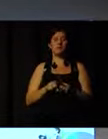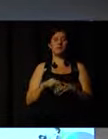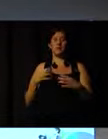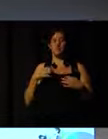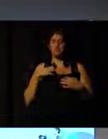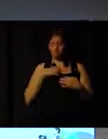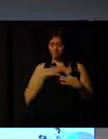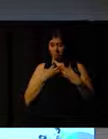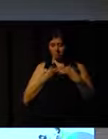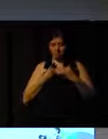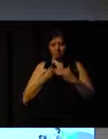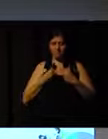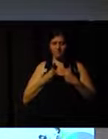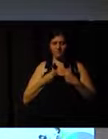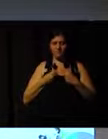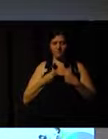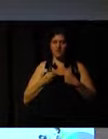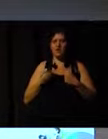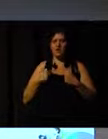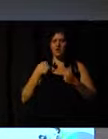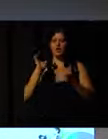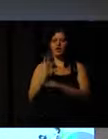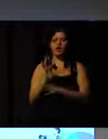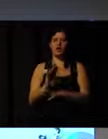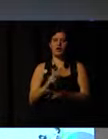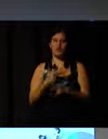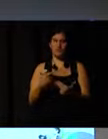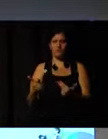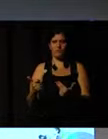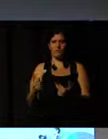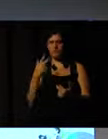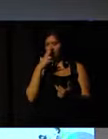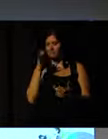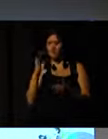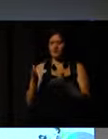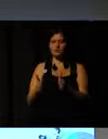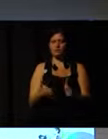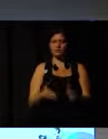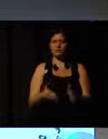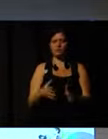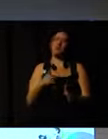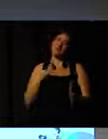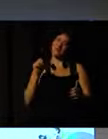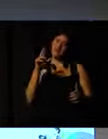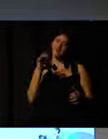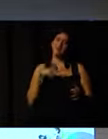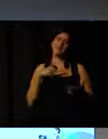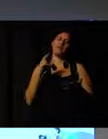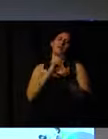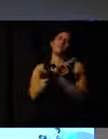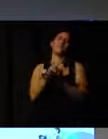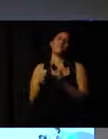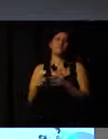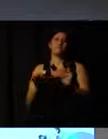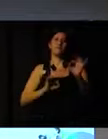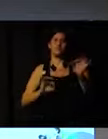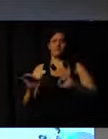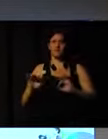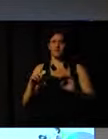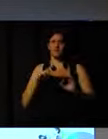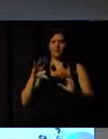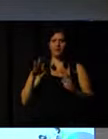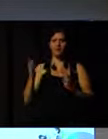with the equipment, but with the feeling of having served something. Now, obviously, many